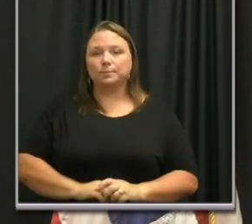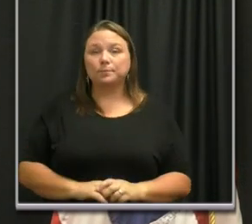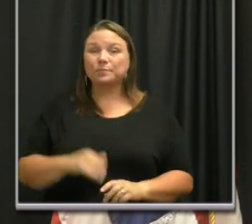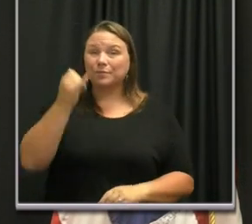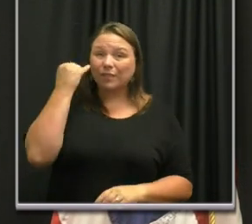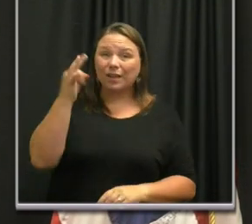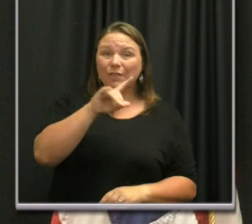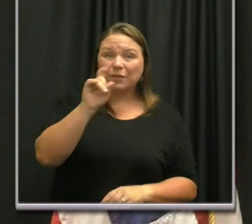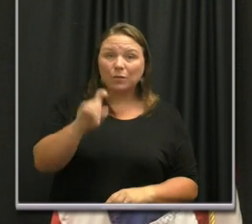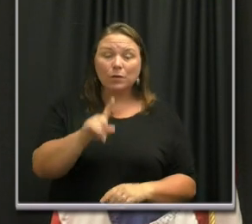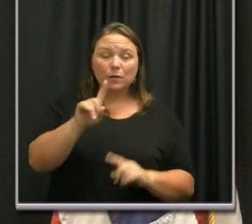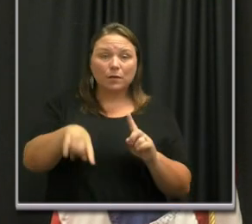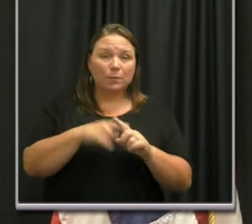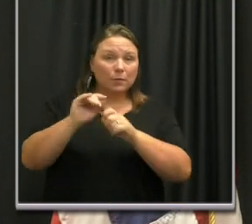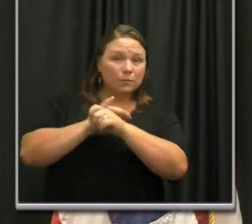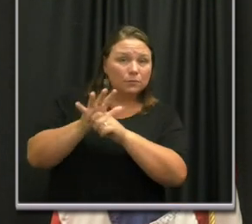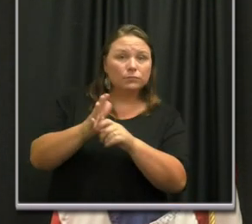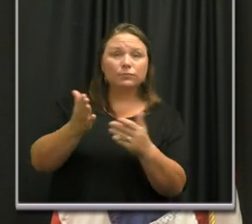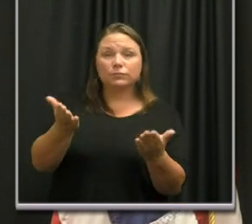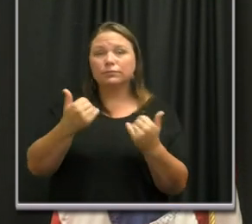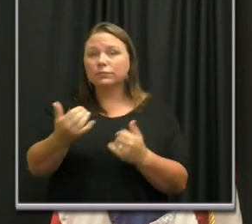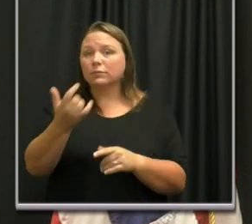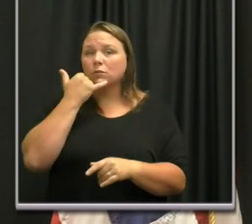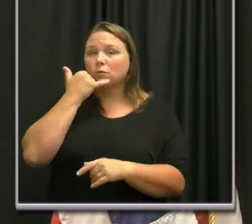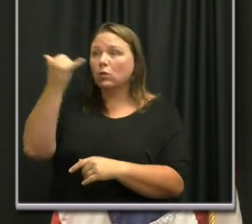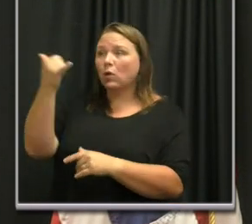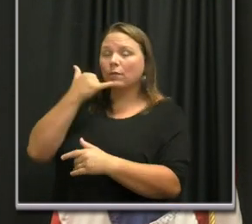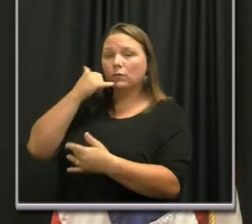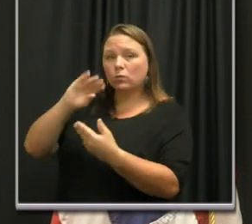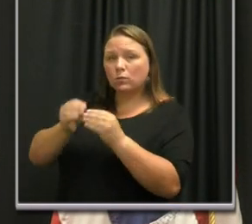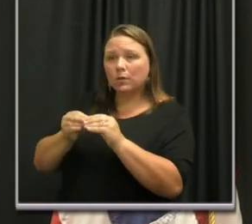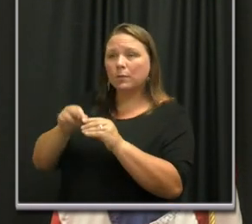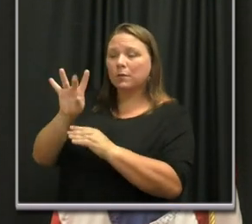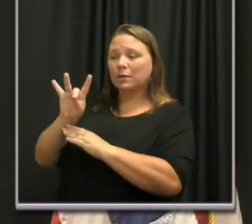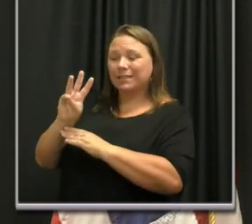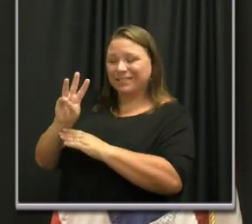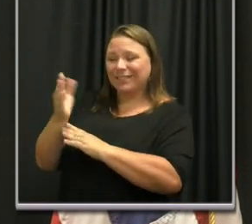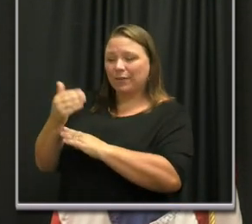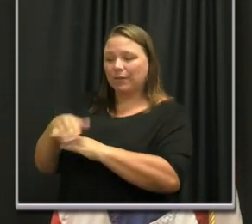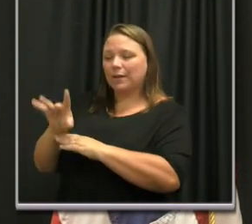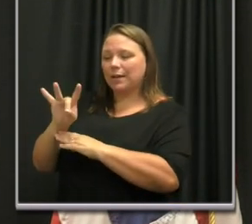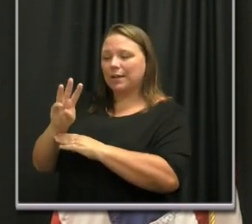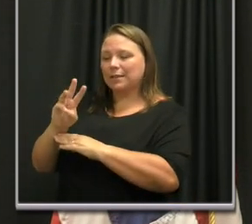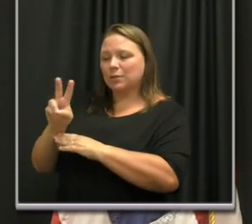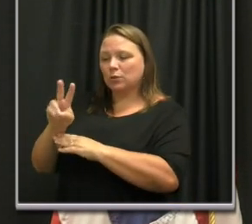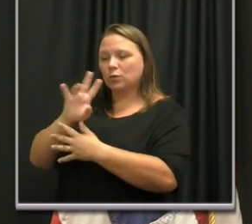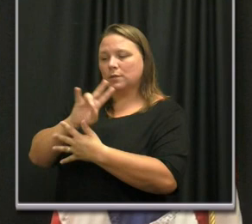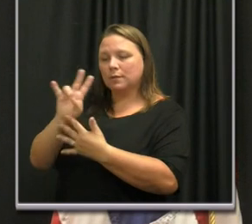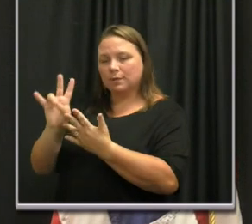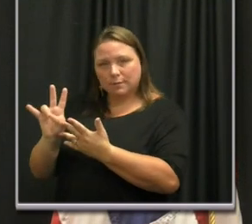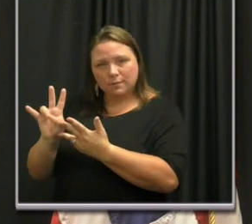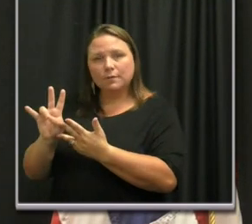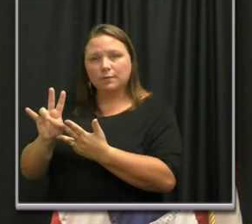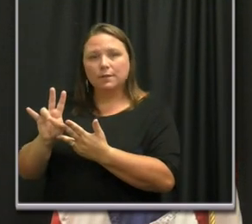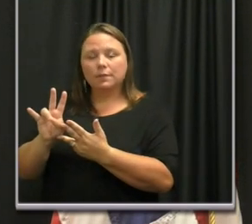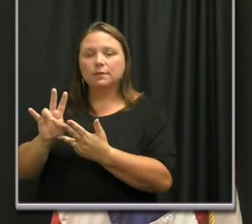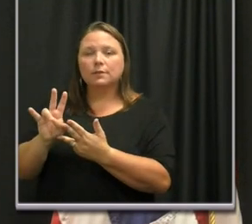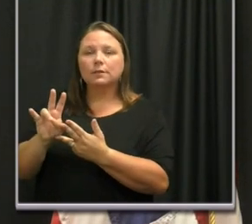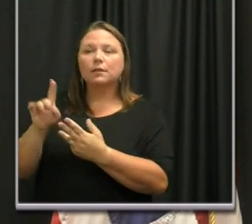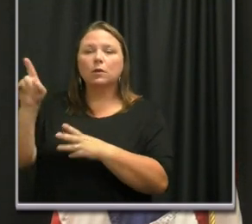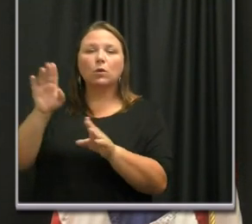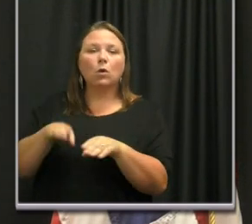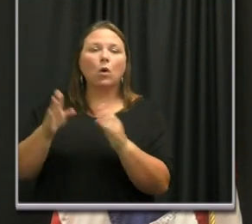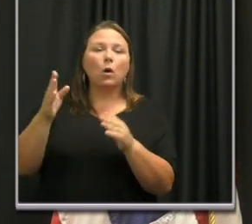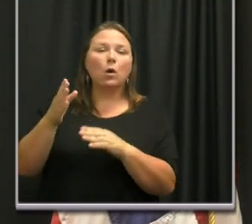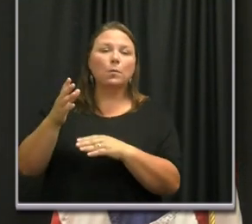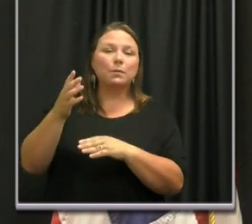If you have any questions about COVID-19, feel free to call our hotline at 615-862-7777, and that's